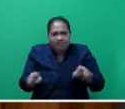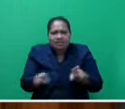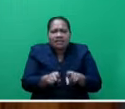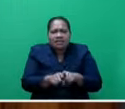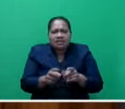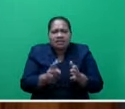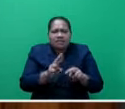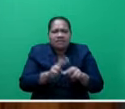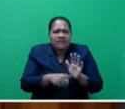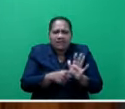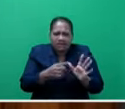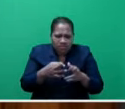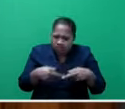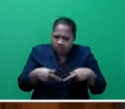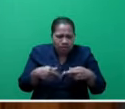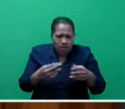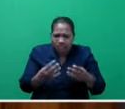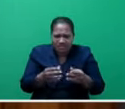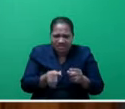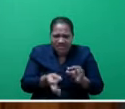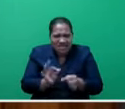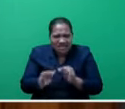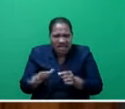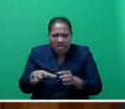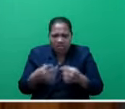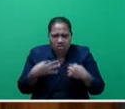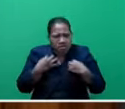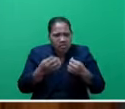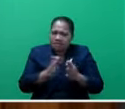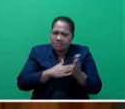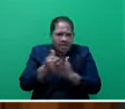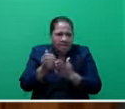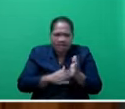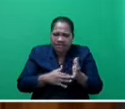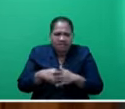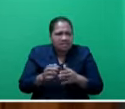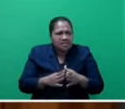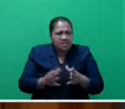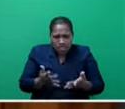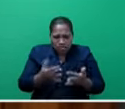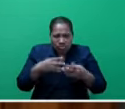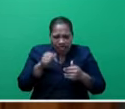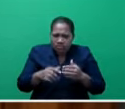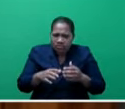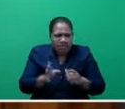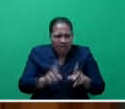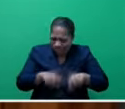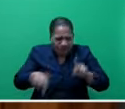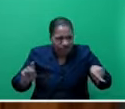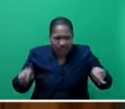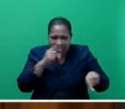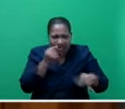rope, textiles, clothing, biodegradable plastics, paint, insulation, biofuel, food, and